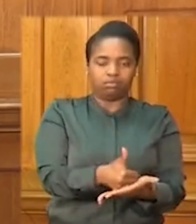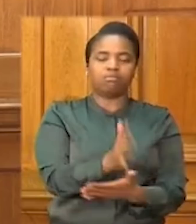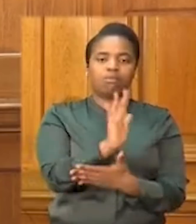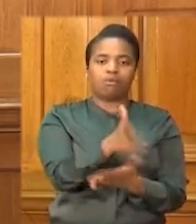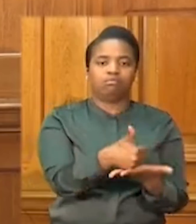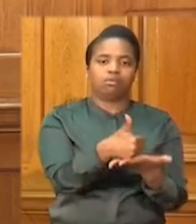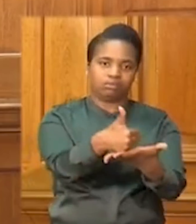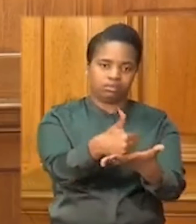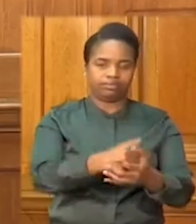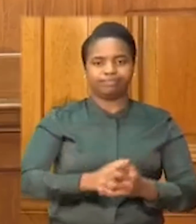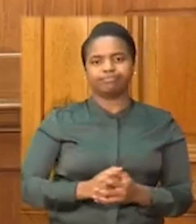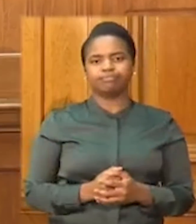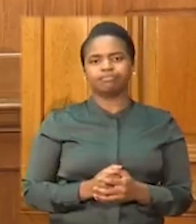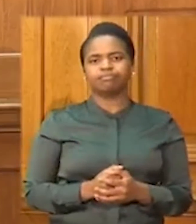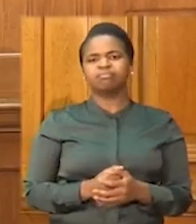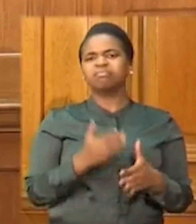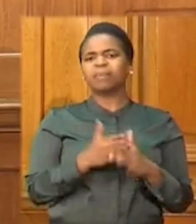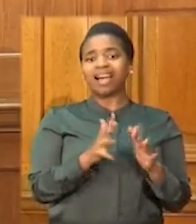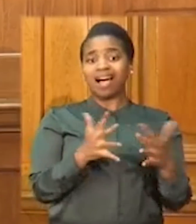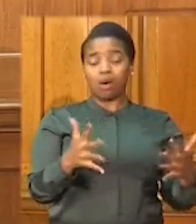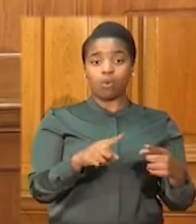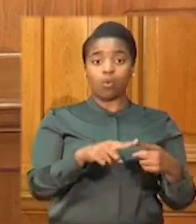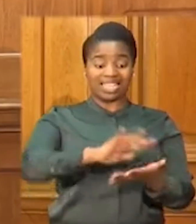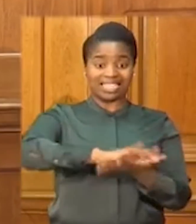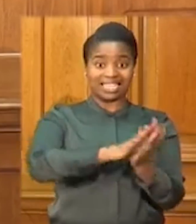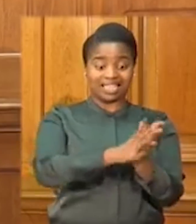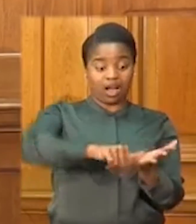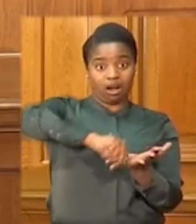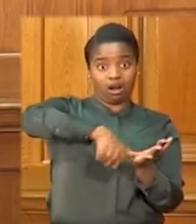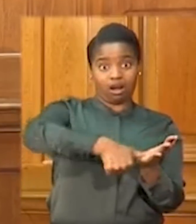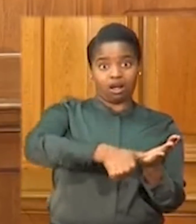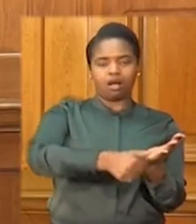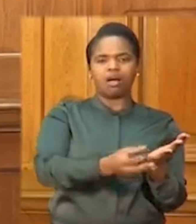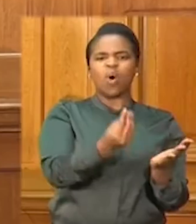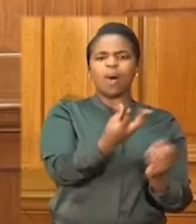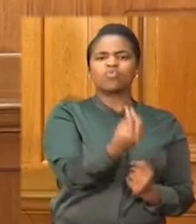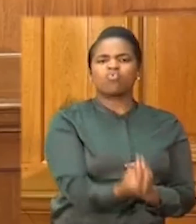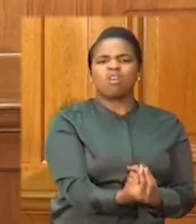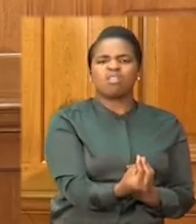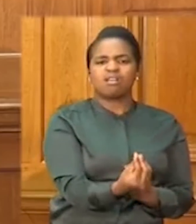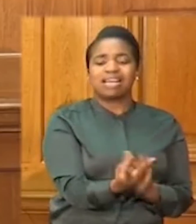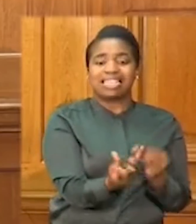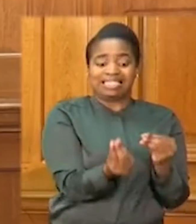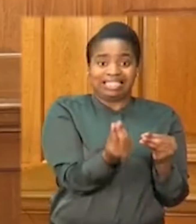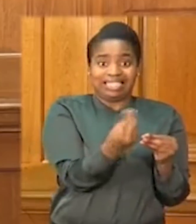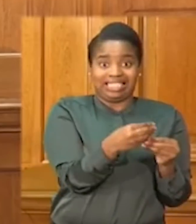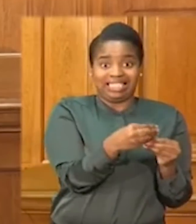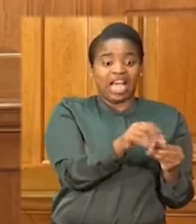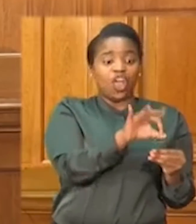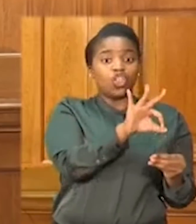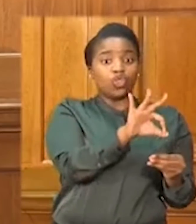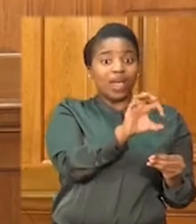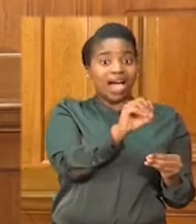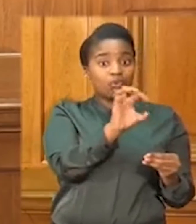This means that child support grants beneficiaries will receive an extra 300